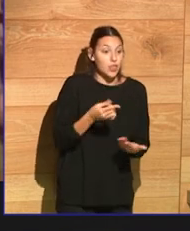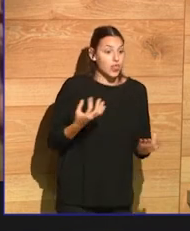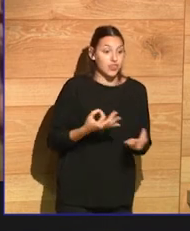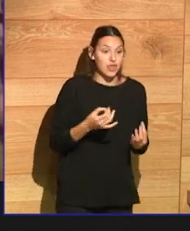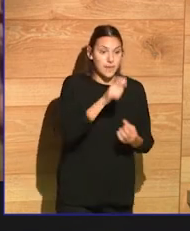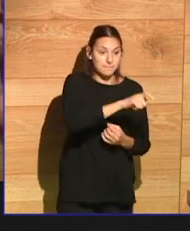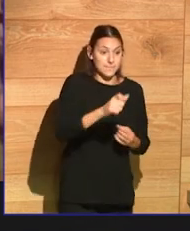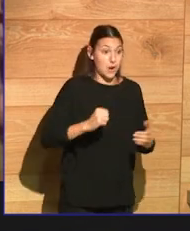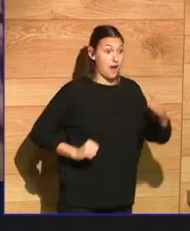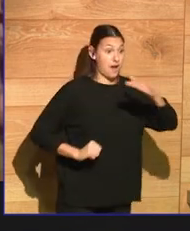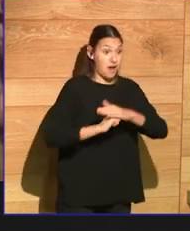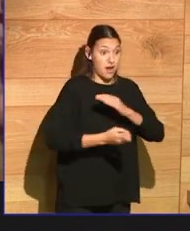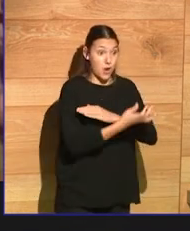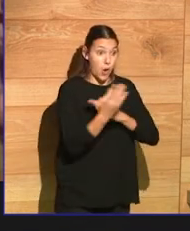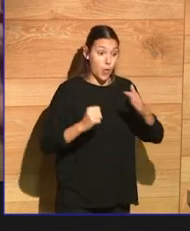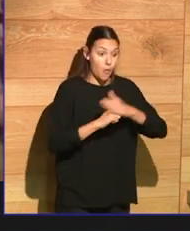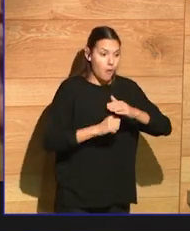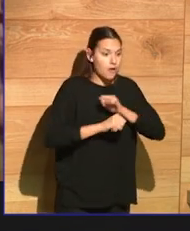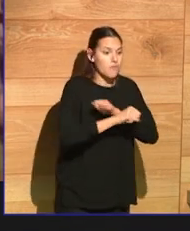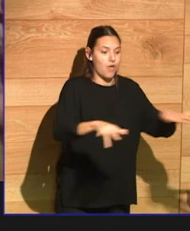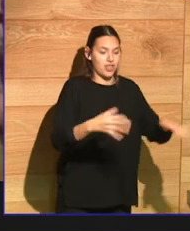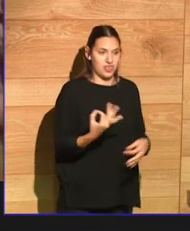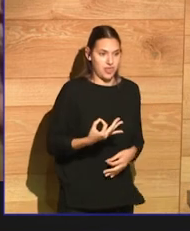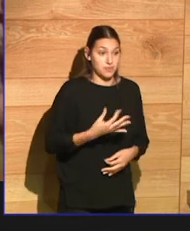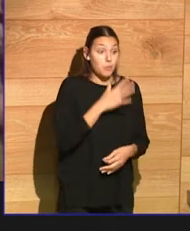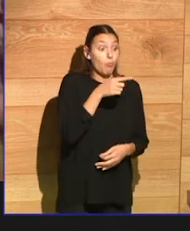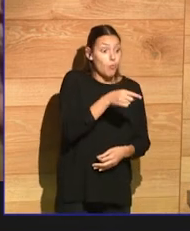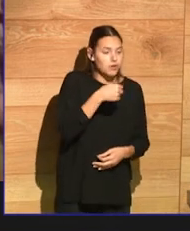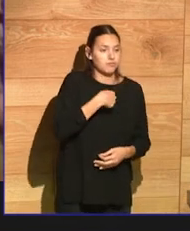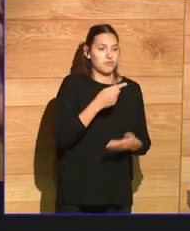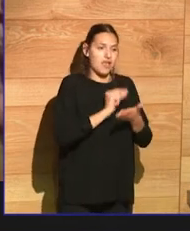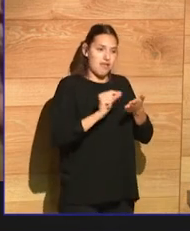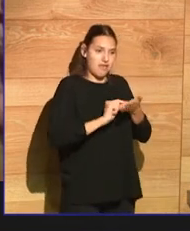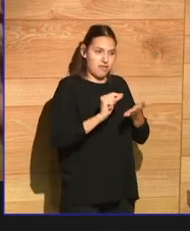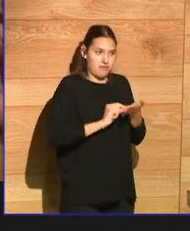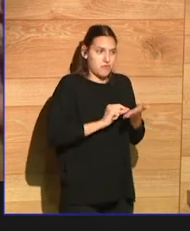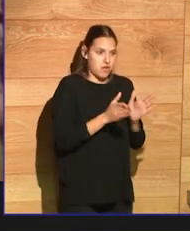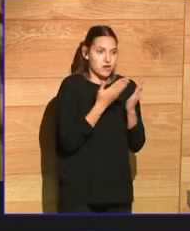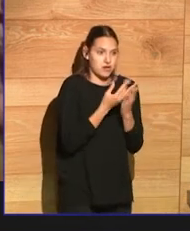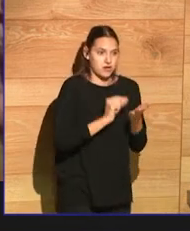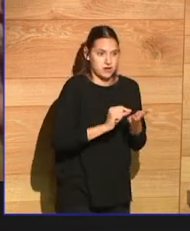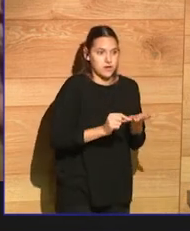And in a way, that's why I write books, because I just couldn't be with that kind of thudding repetition.